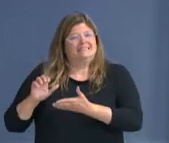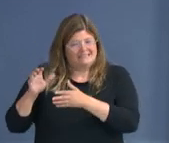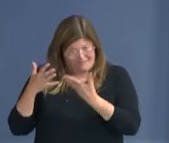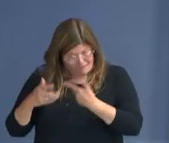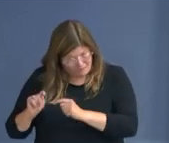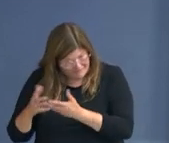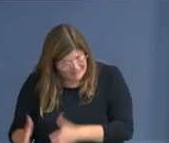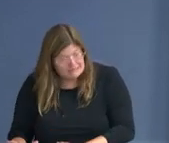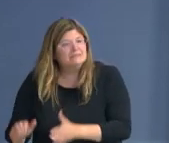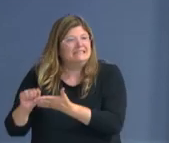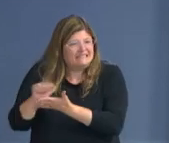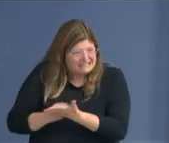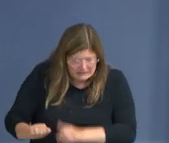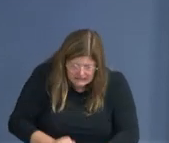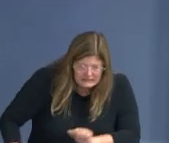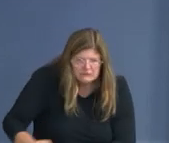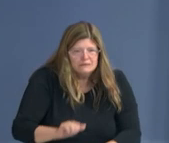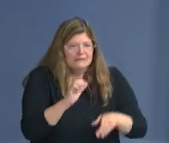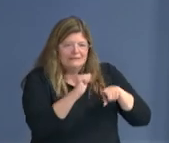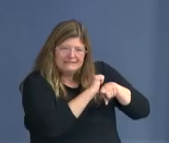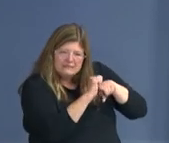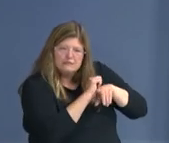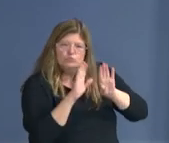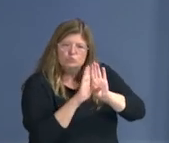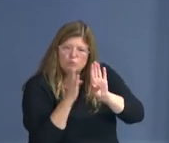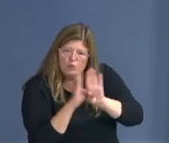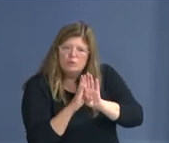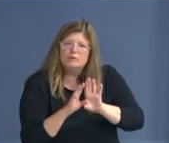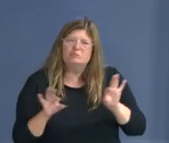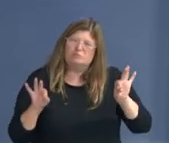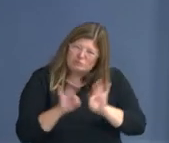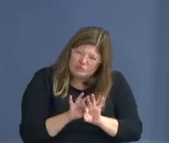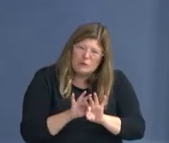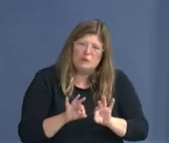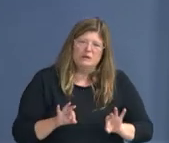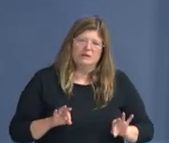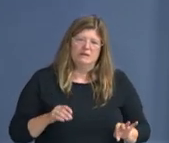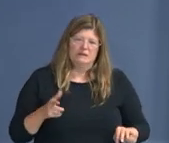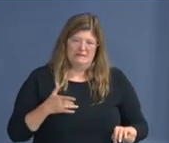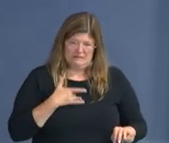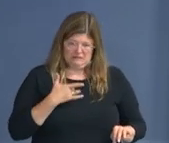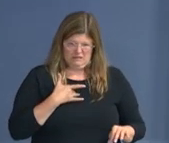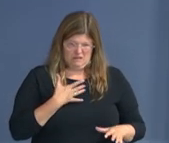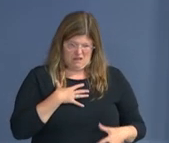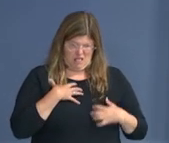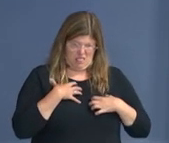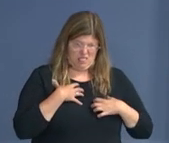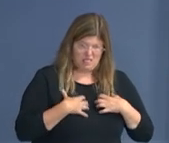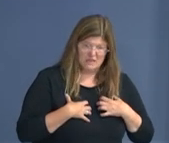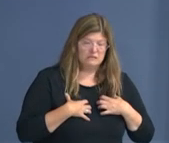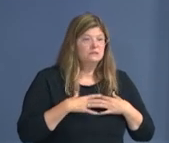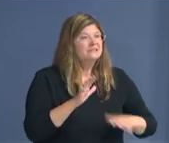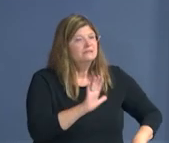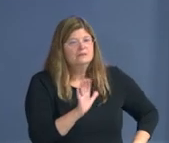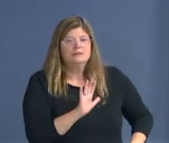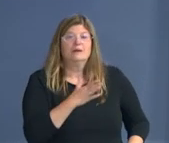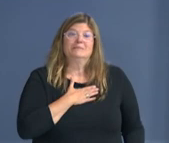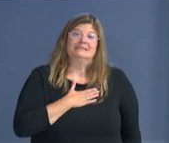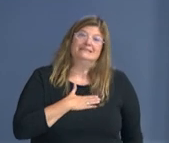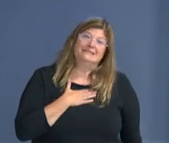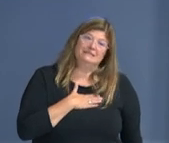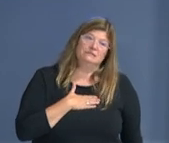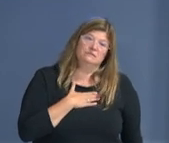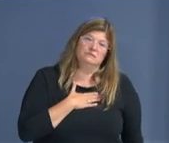remind you, if you feel sick or think you were exposed to the virus, you should get tested. And here is the testing